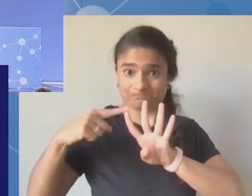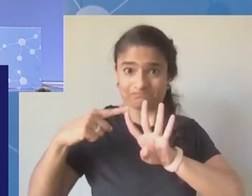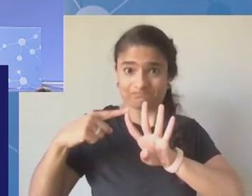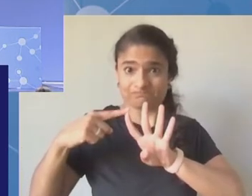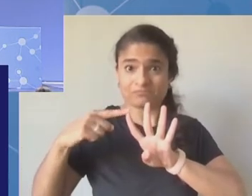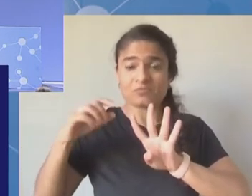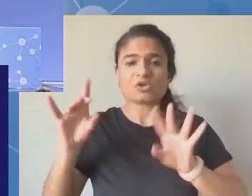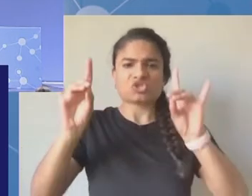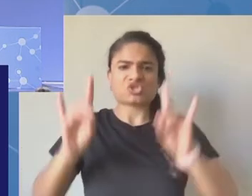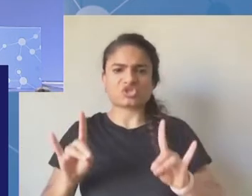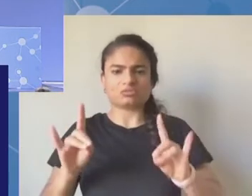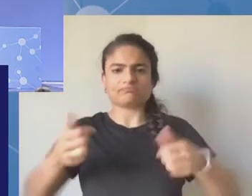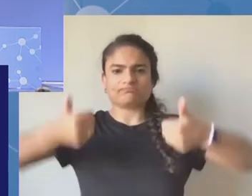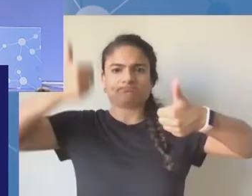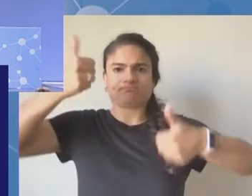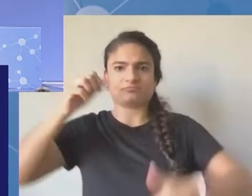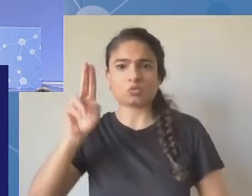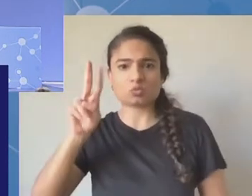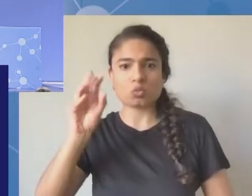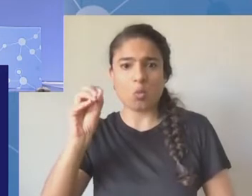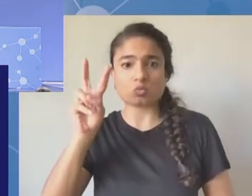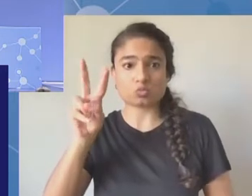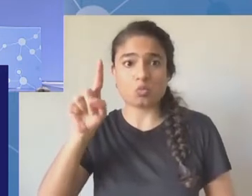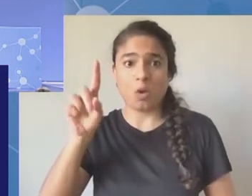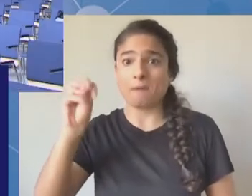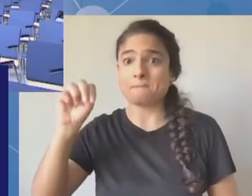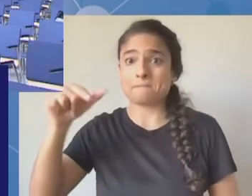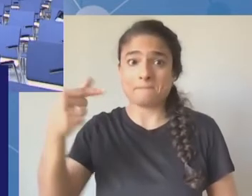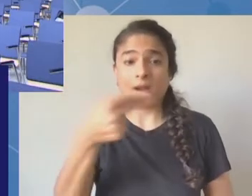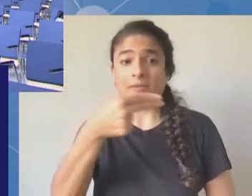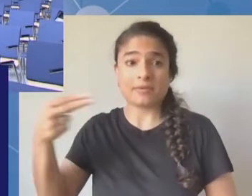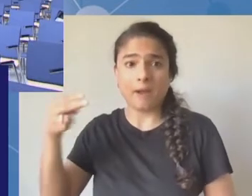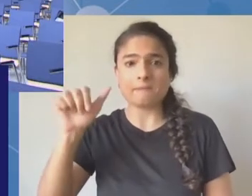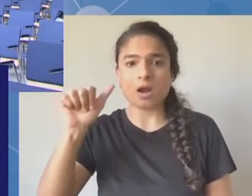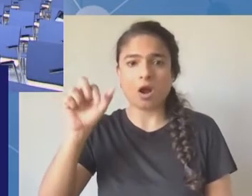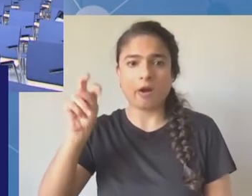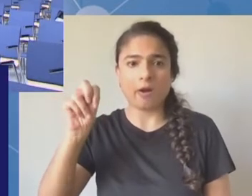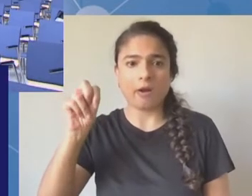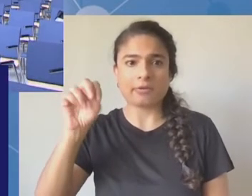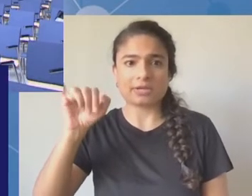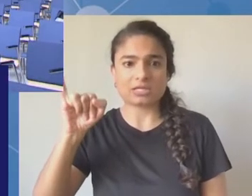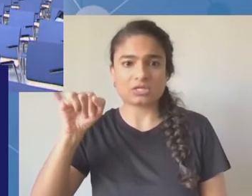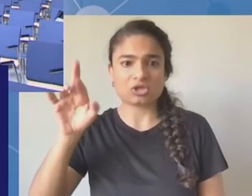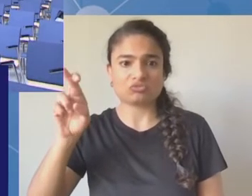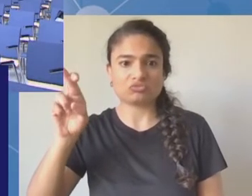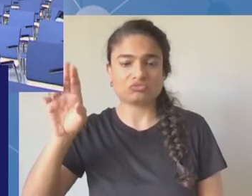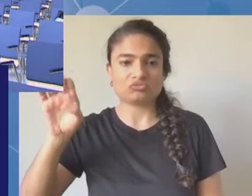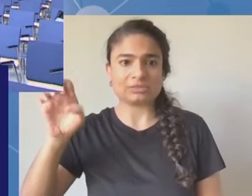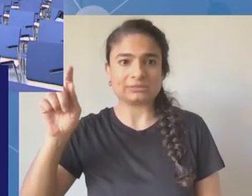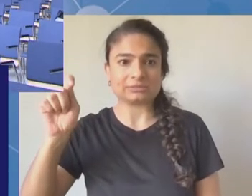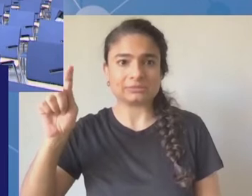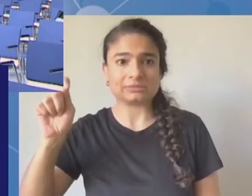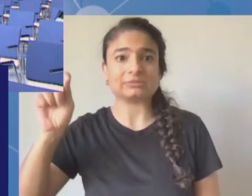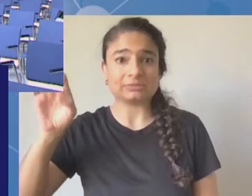Thank you very much. And then there is Assistant Secretary General, Ms. Maria Francesca Spachilalsano.